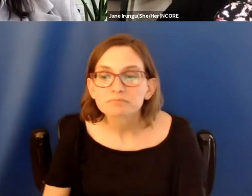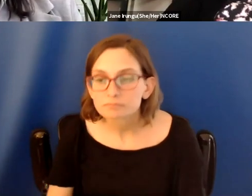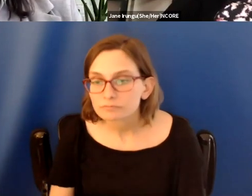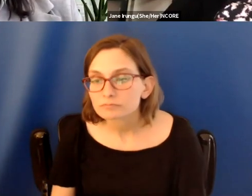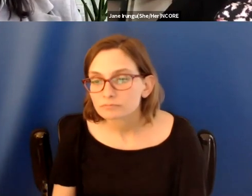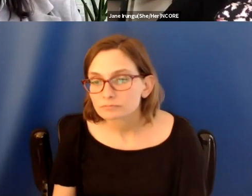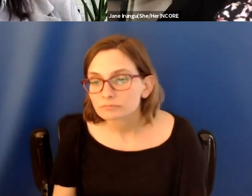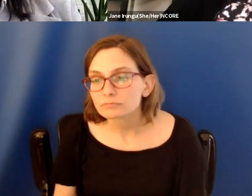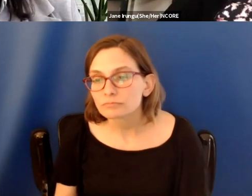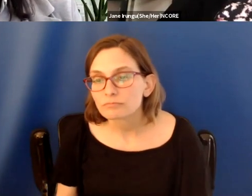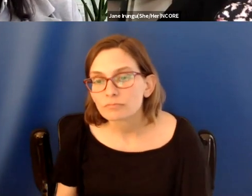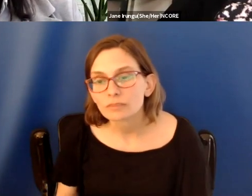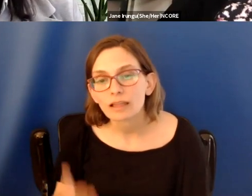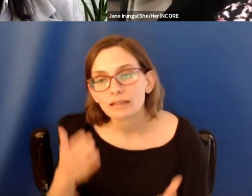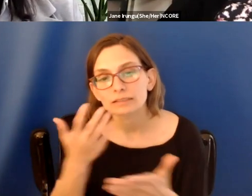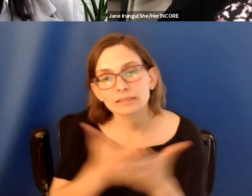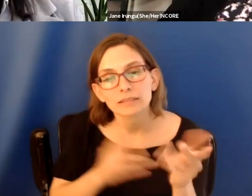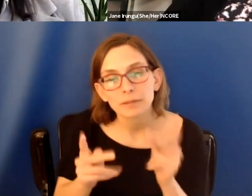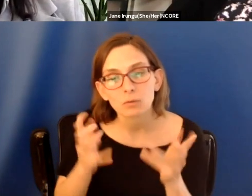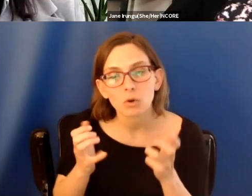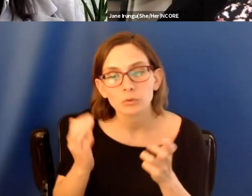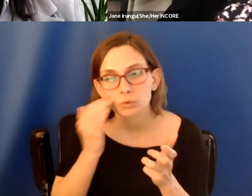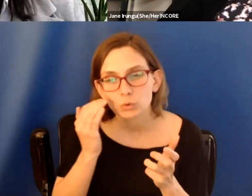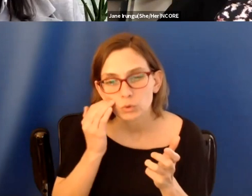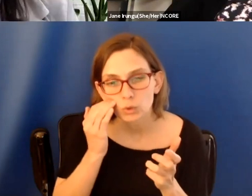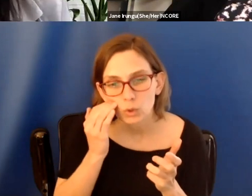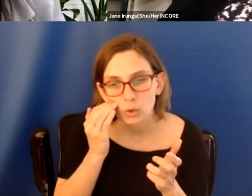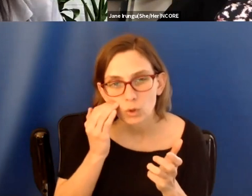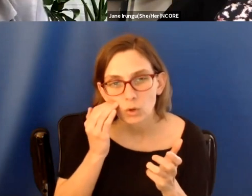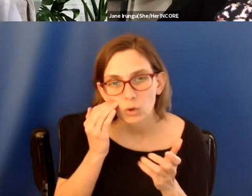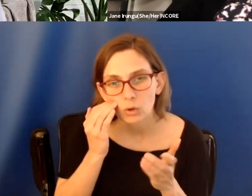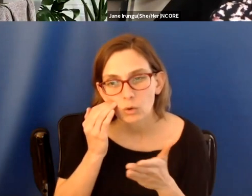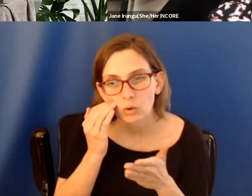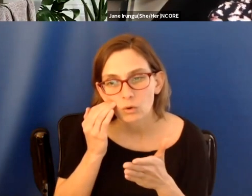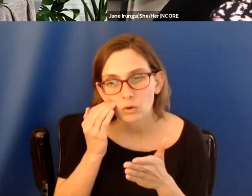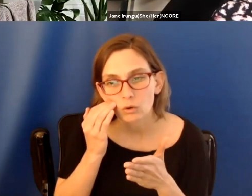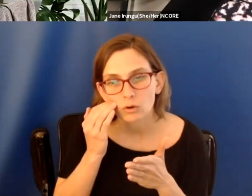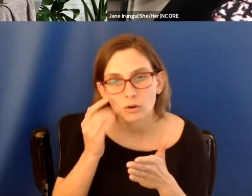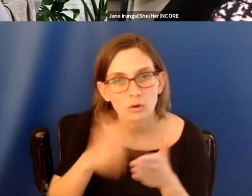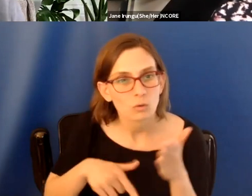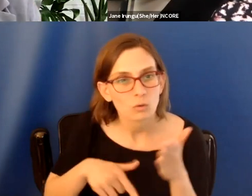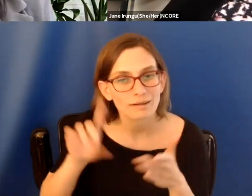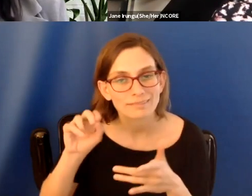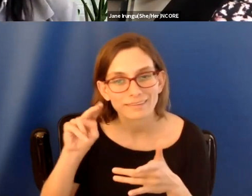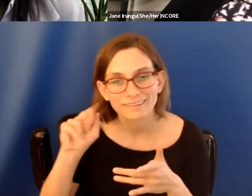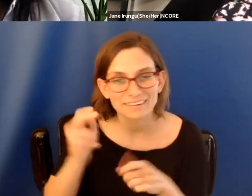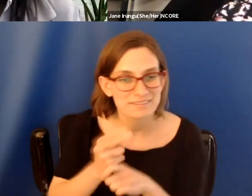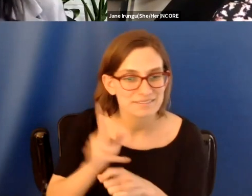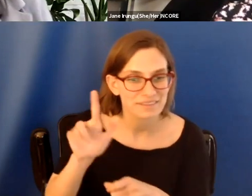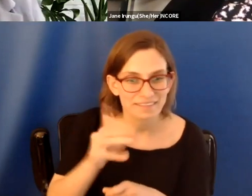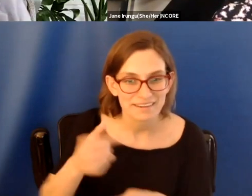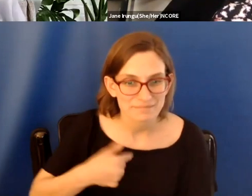couple of people who actually want to know what company did you use? Um, 23andme, Ancestry.com